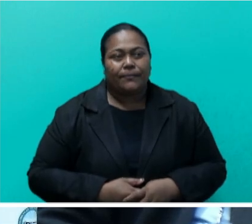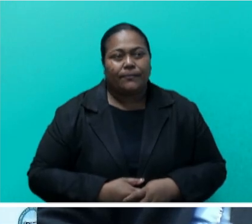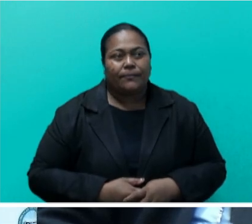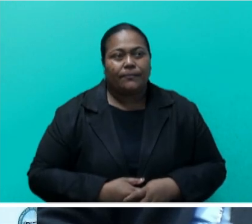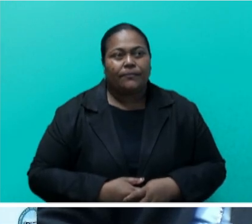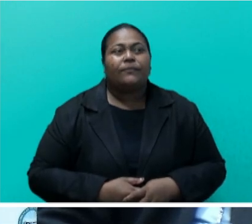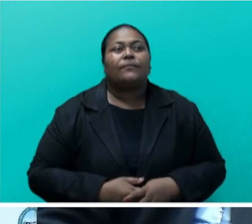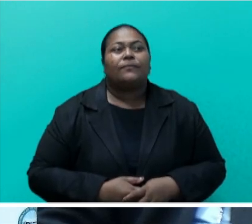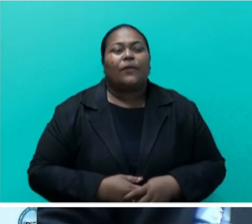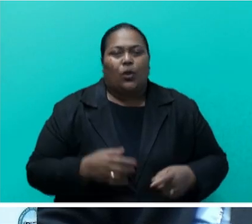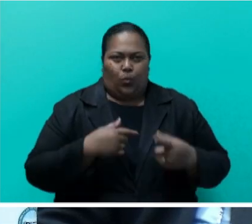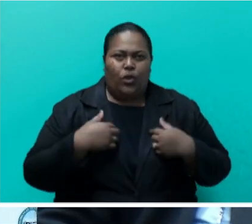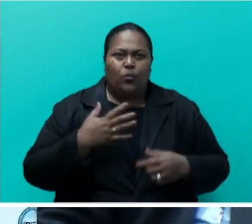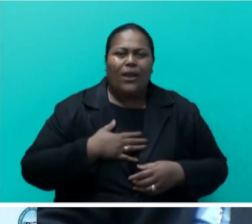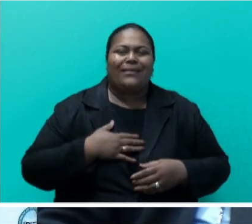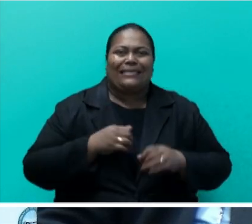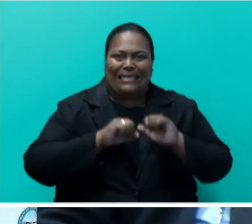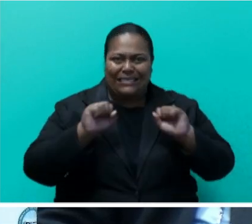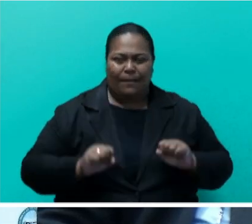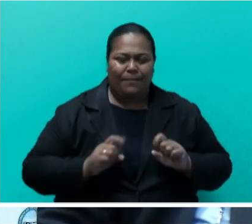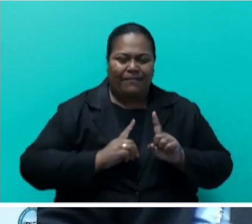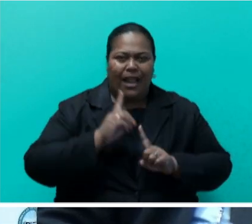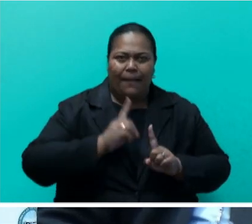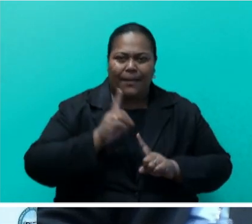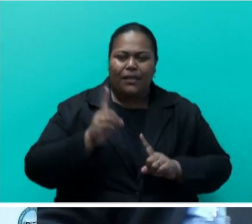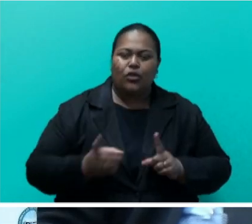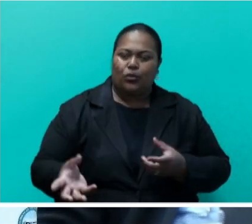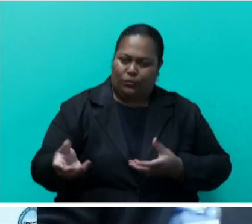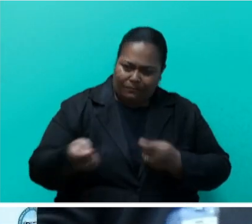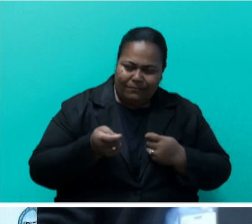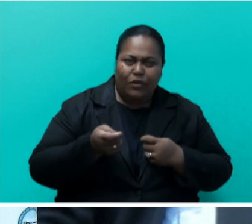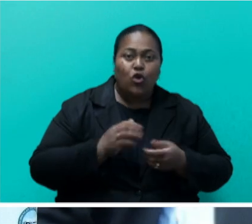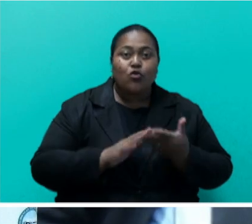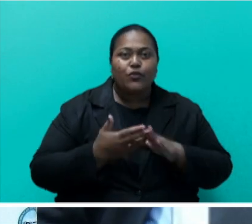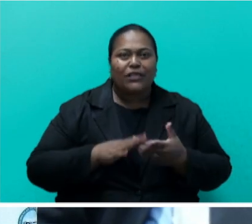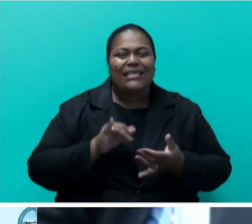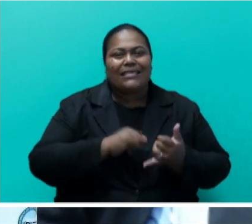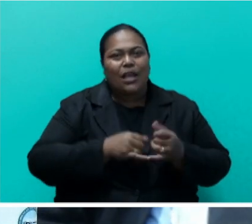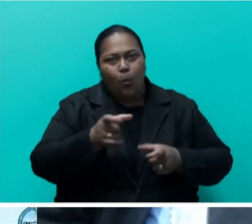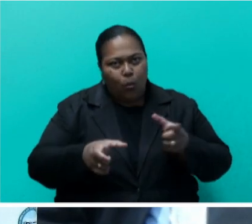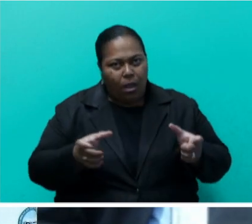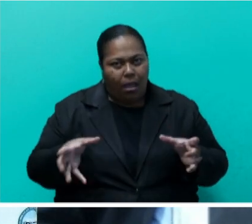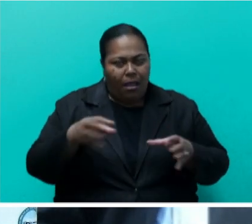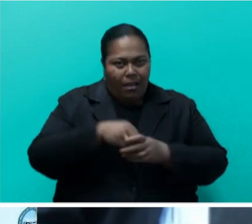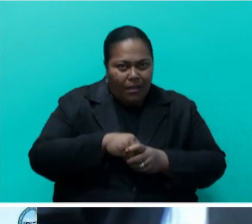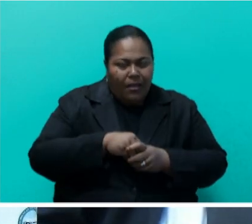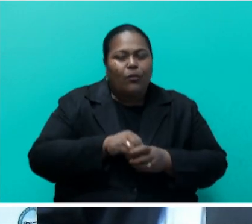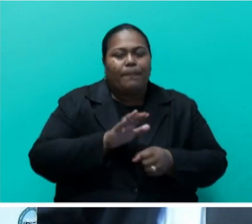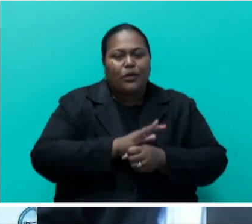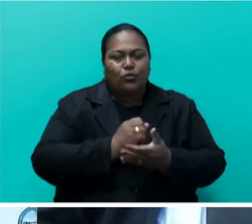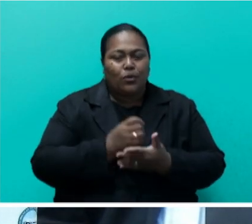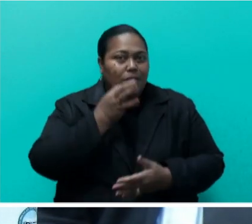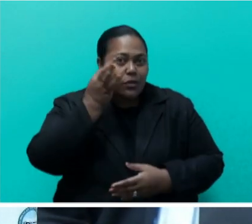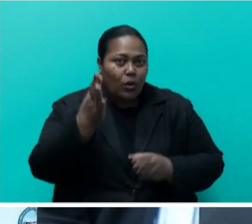dedication to sustainable development. By engaging the community and stakeholders will ensure that Singataka town, as well